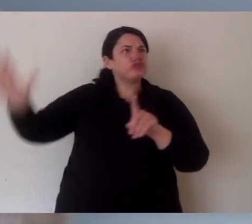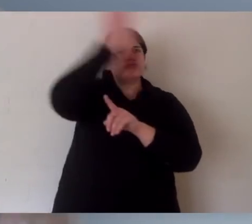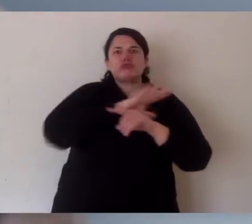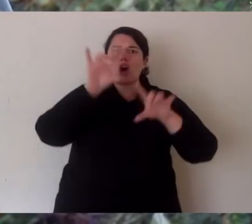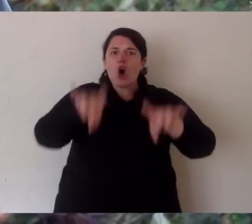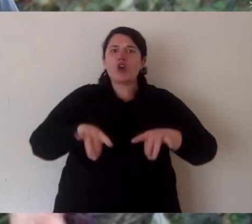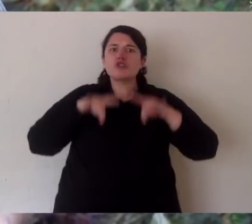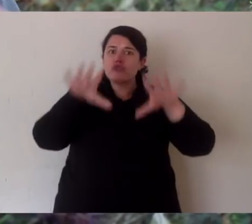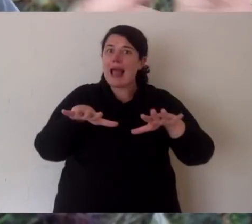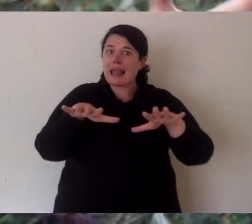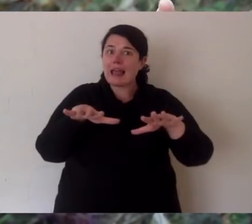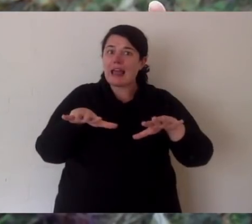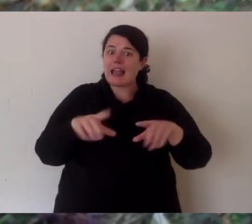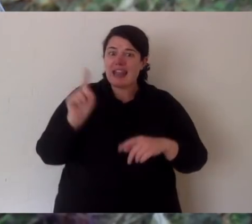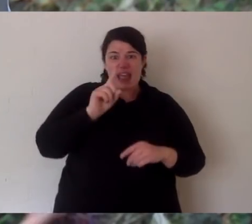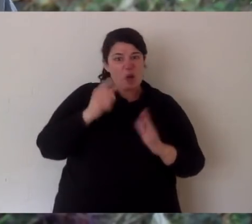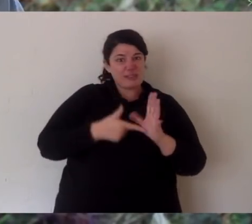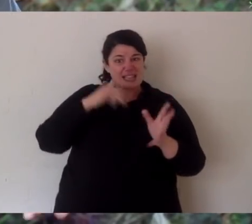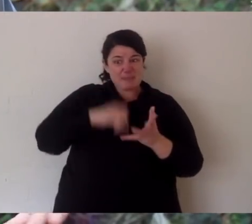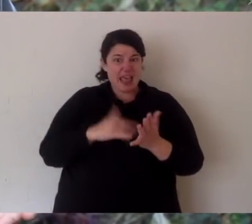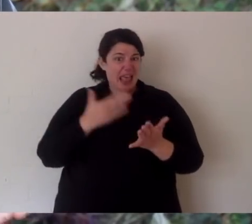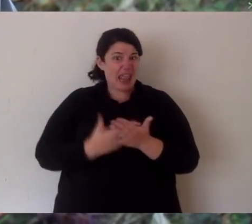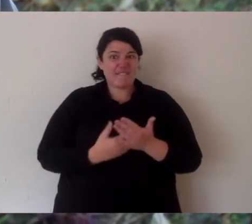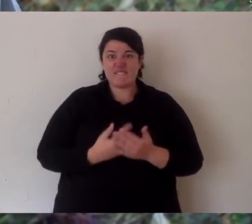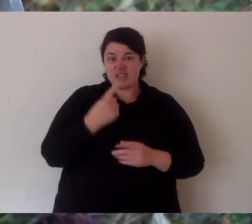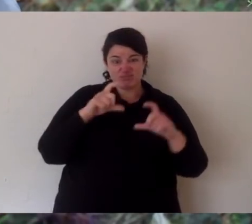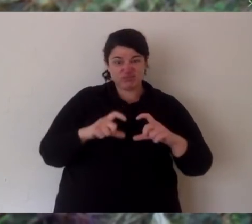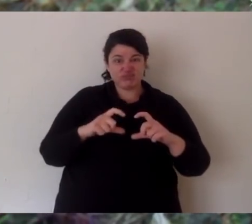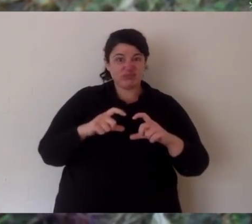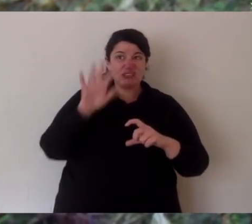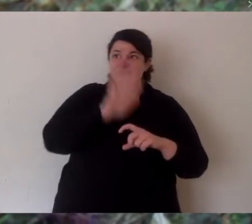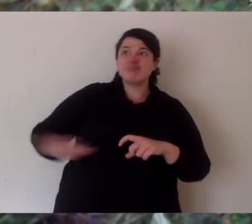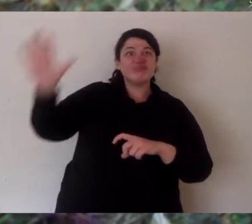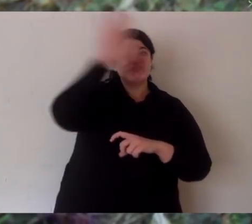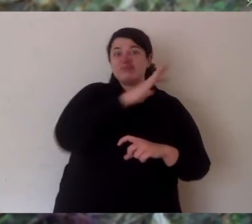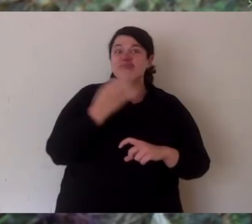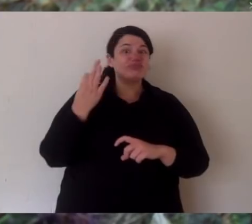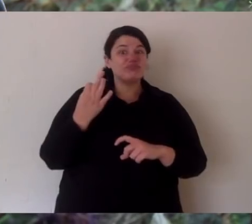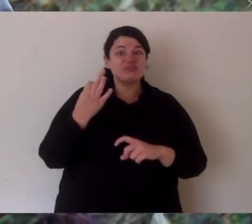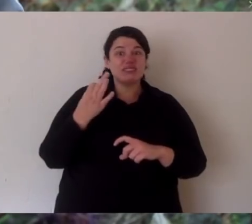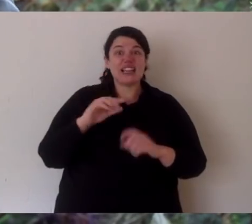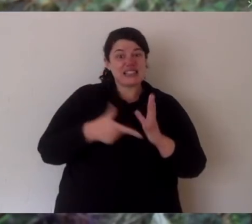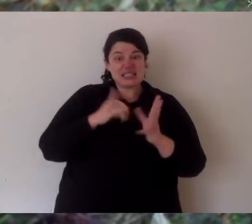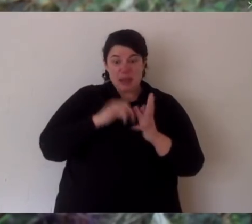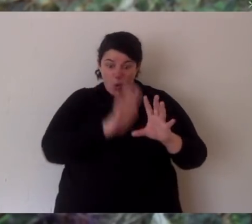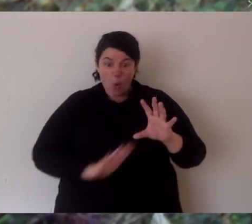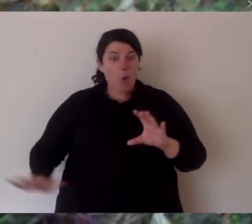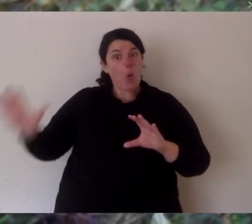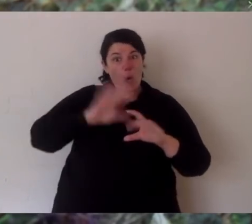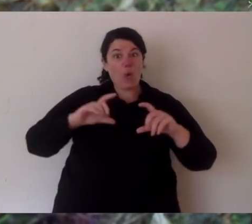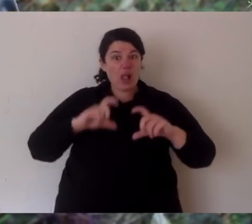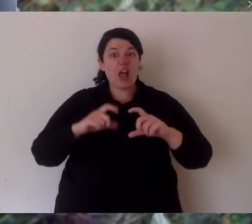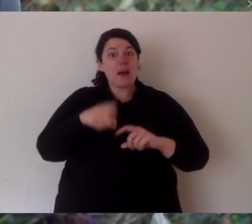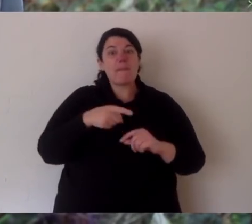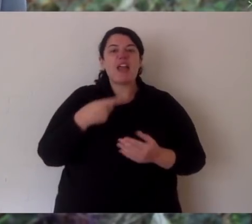devils were found on mainland Australia but they disappeared and their island home of Tasmania is now their last refuge.